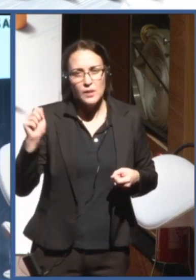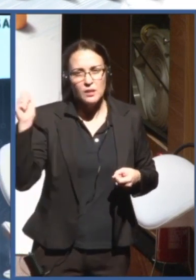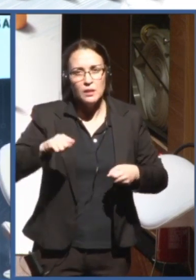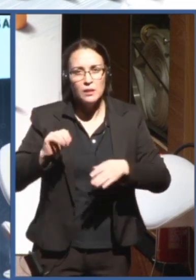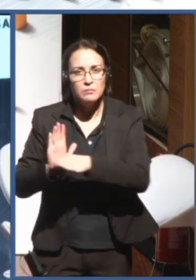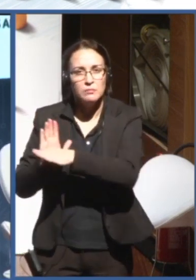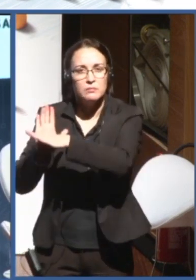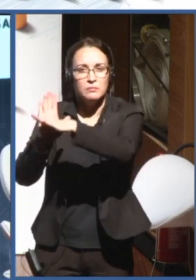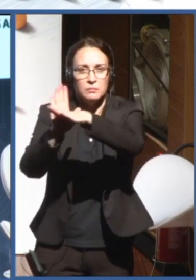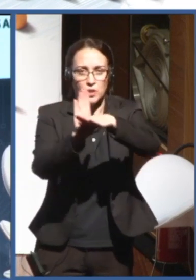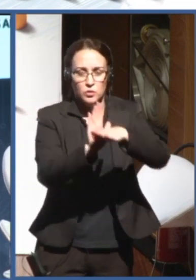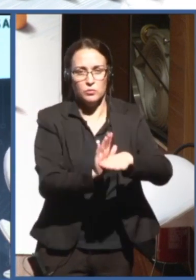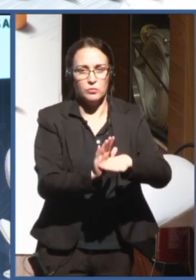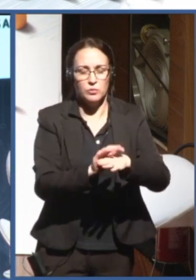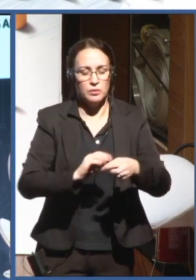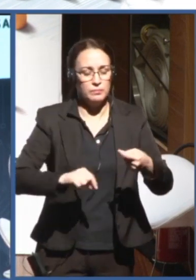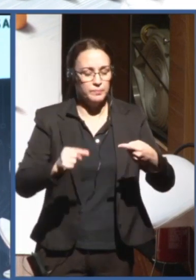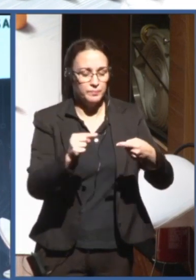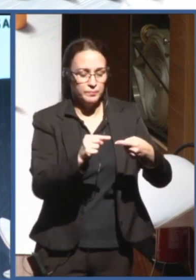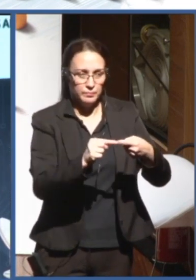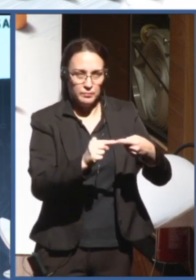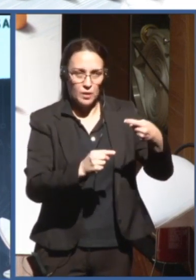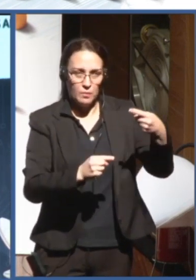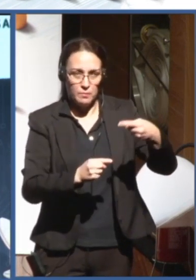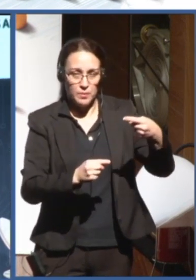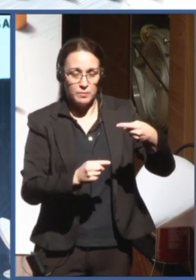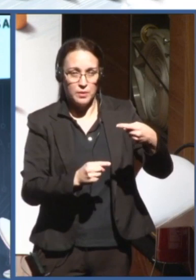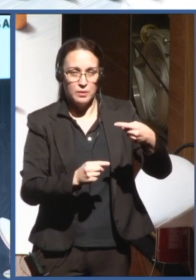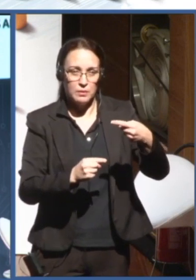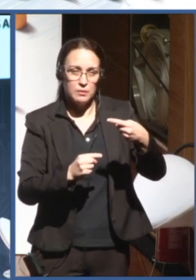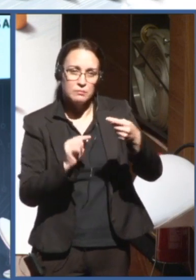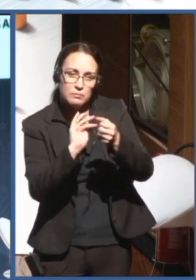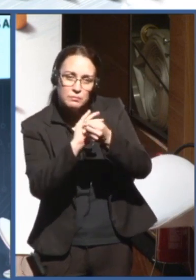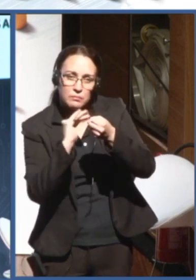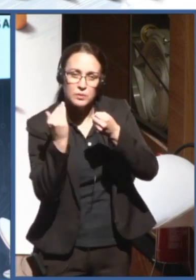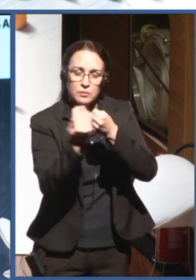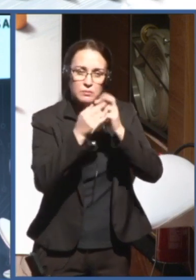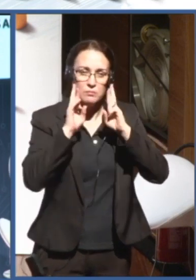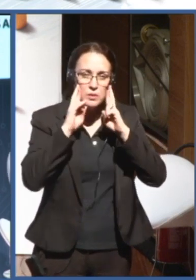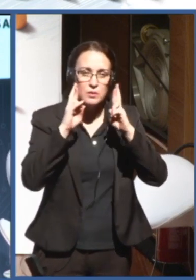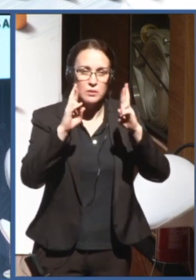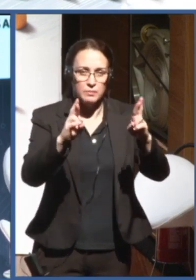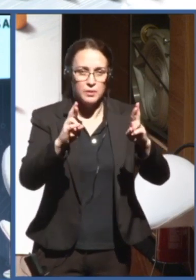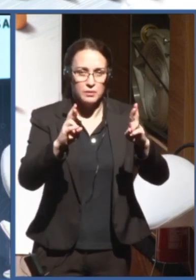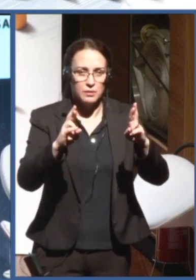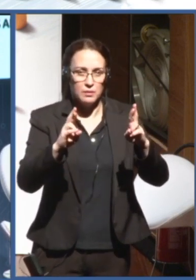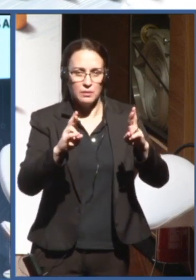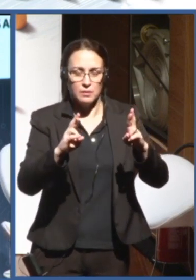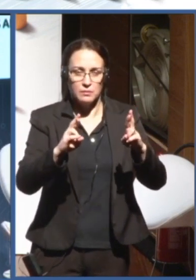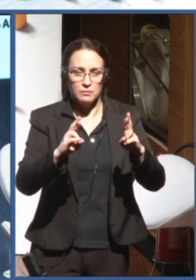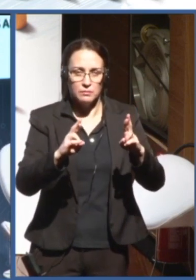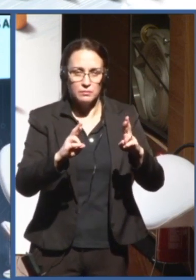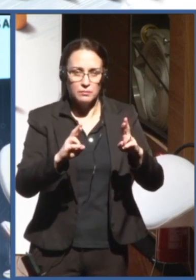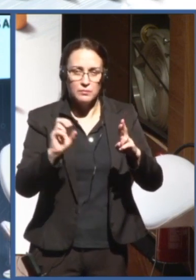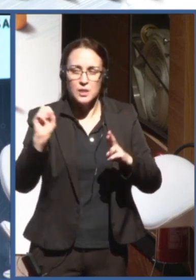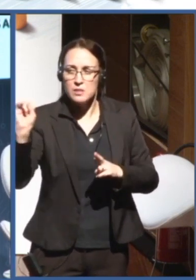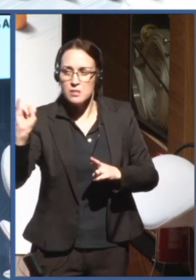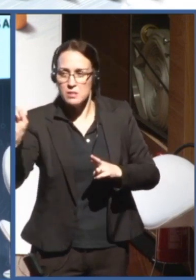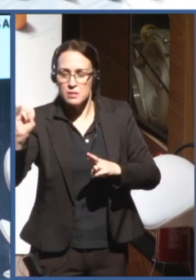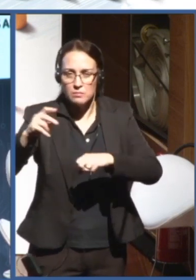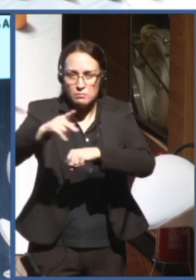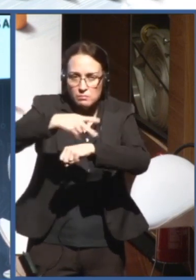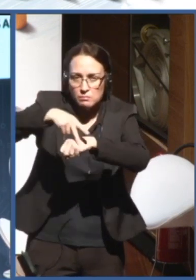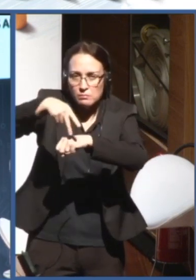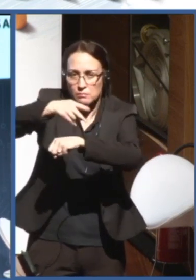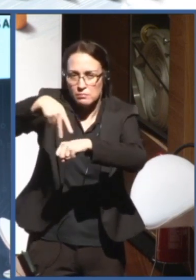first one is the need to protect and respect individual agencies, agency and autonomy. think tomorrow